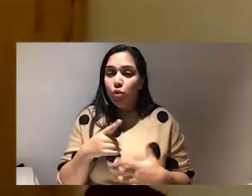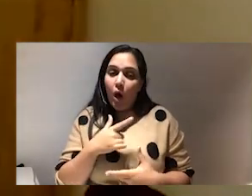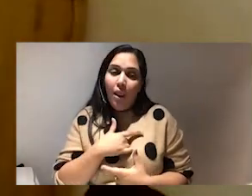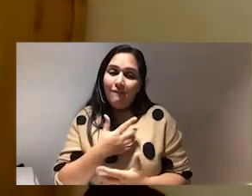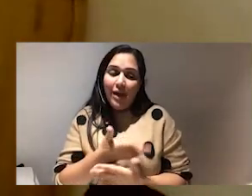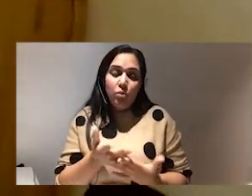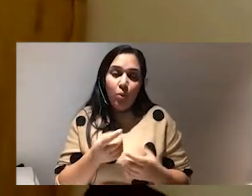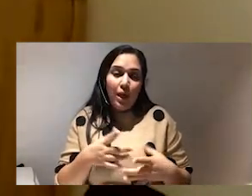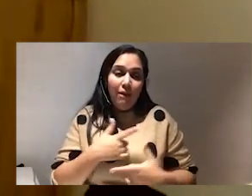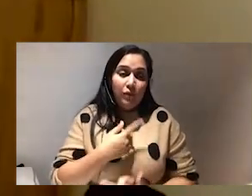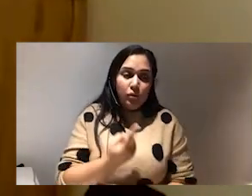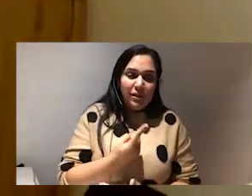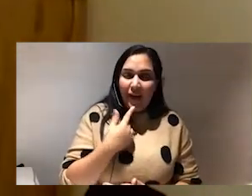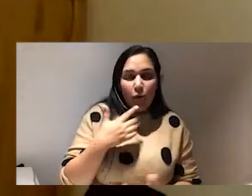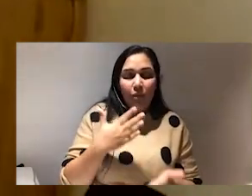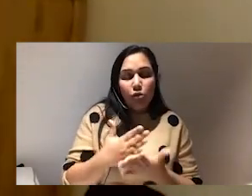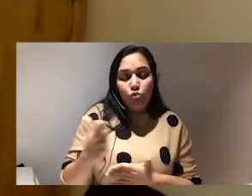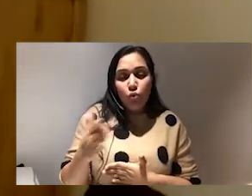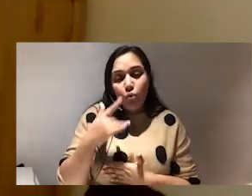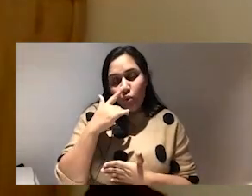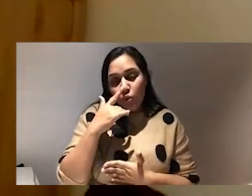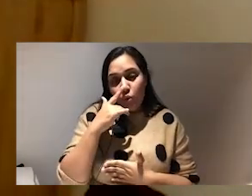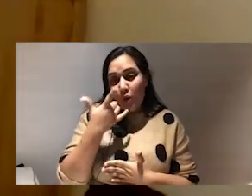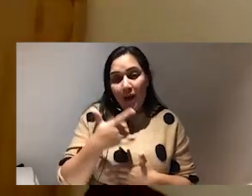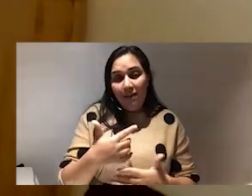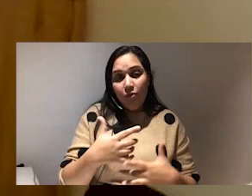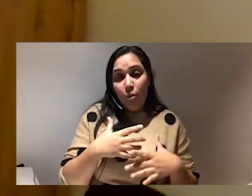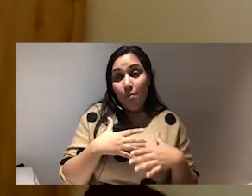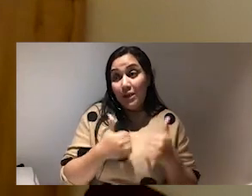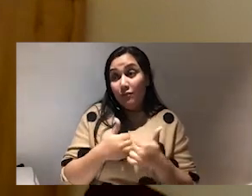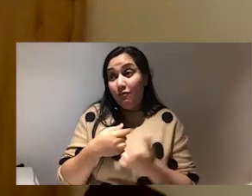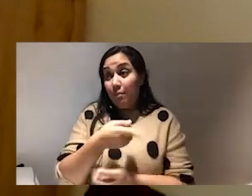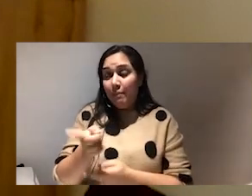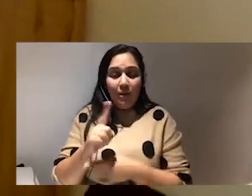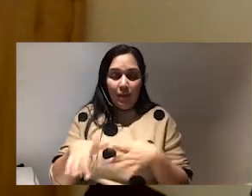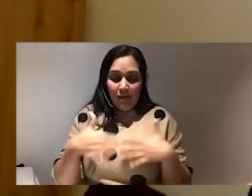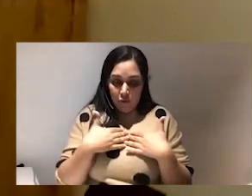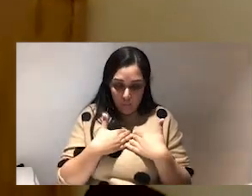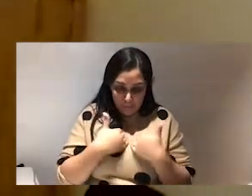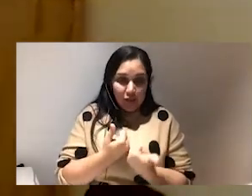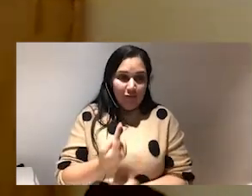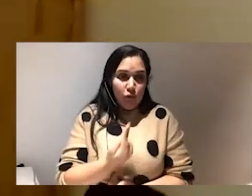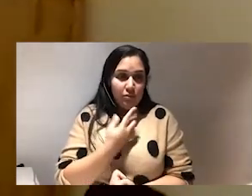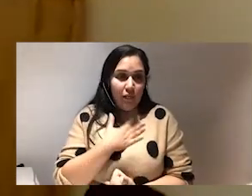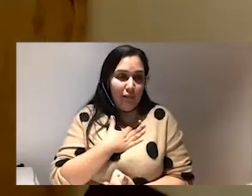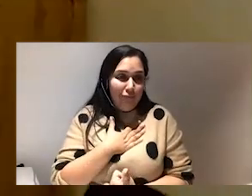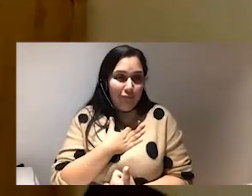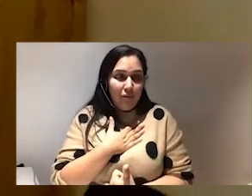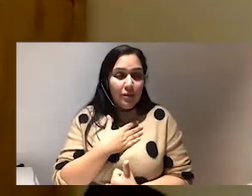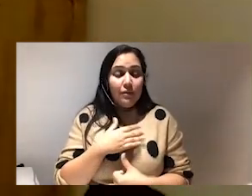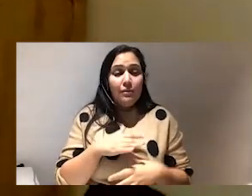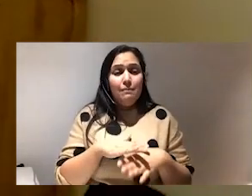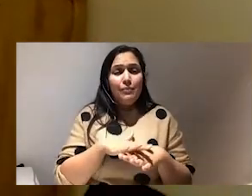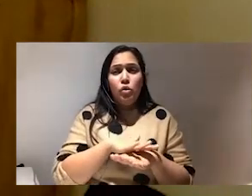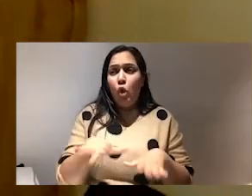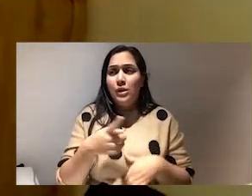but I don't think you can have compassion for people unless you have compassion for yourself um a lot of that like non-self-compassion is